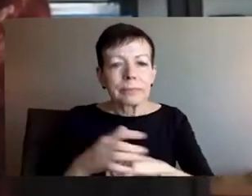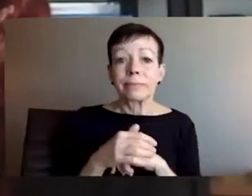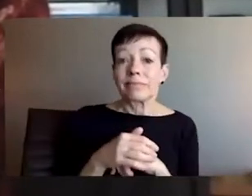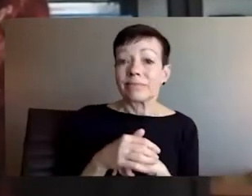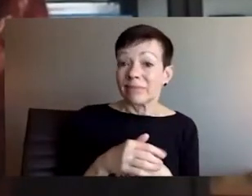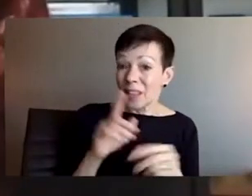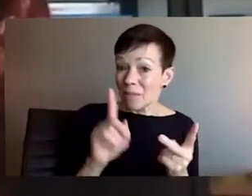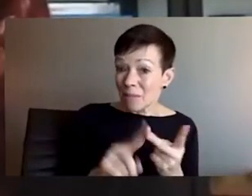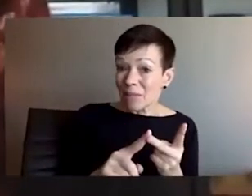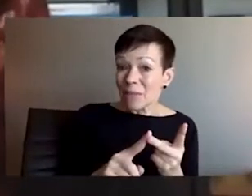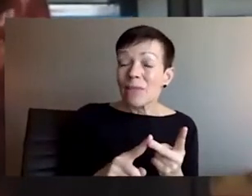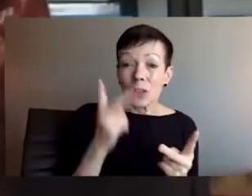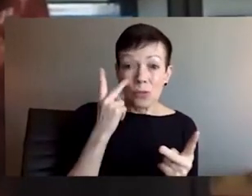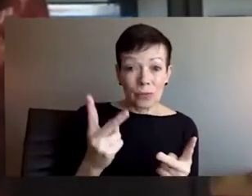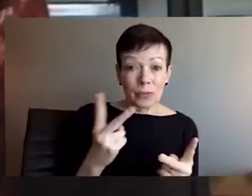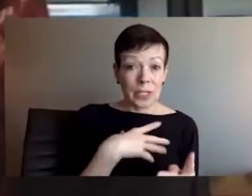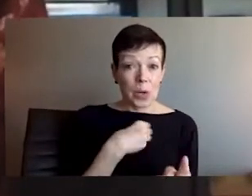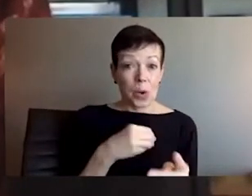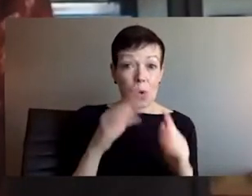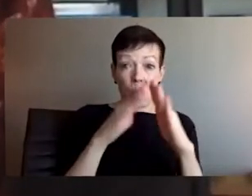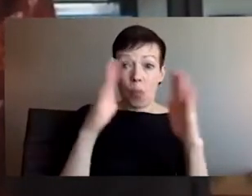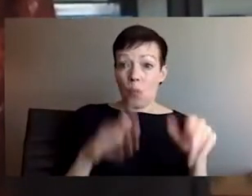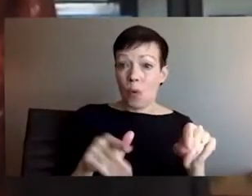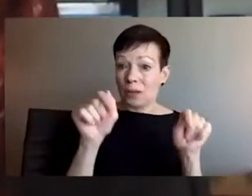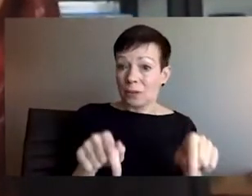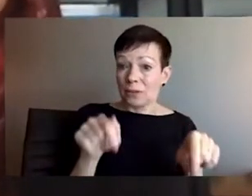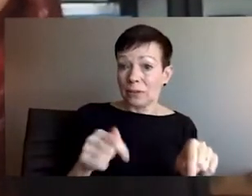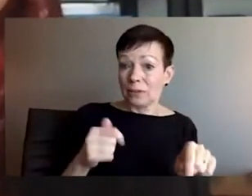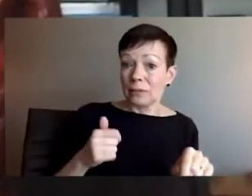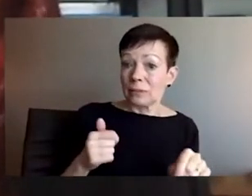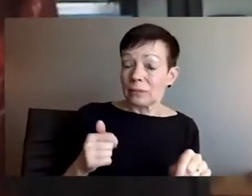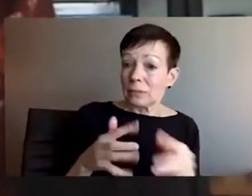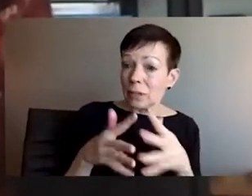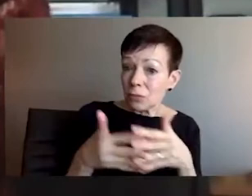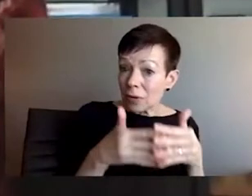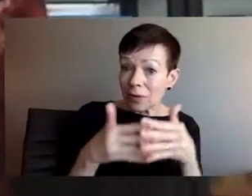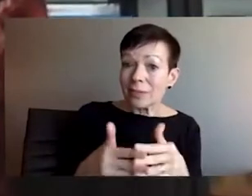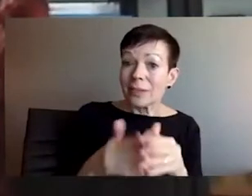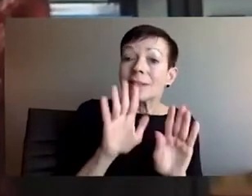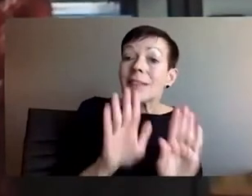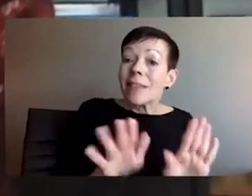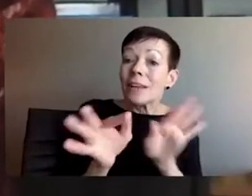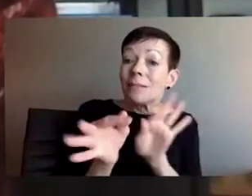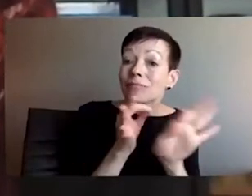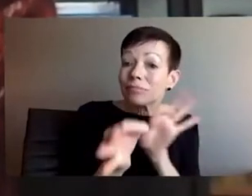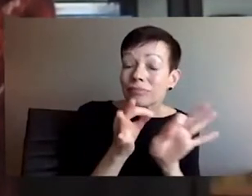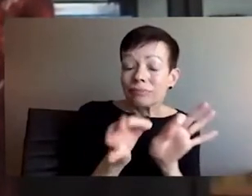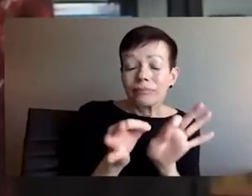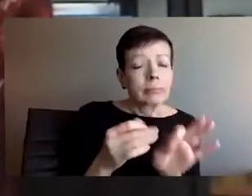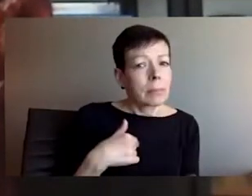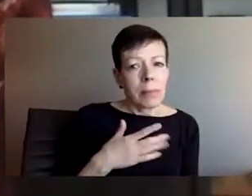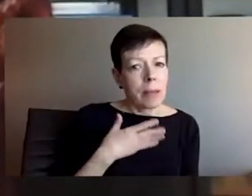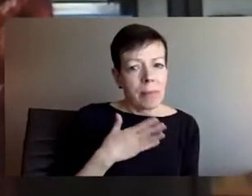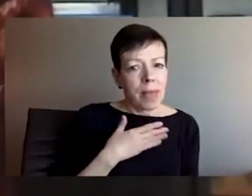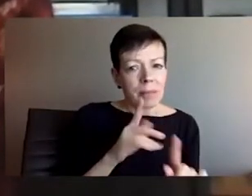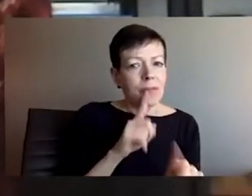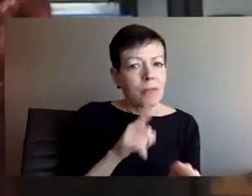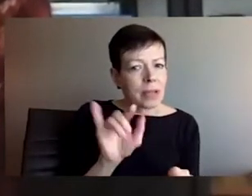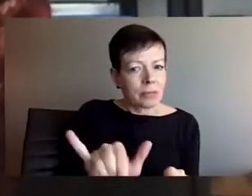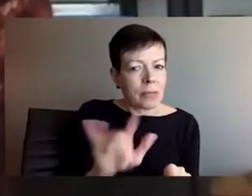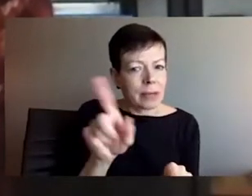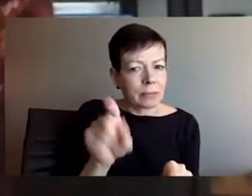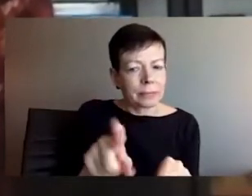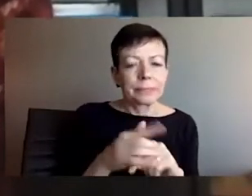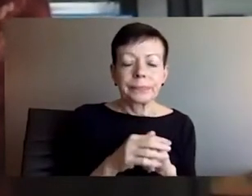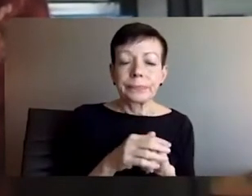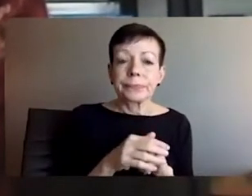promote the Kremlin's view of this. These narratives also under the